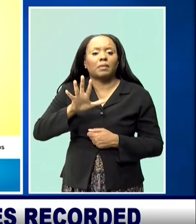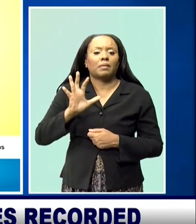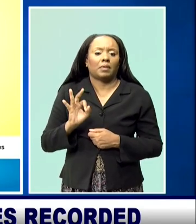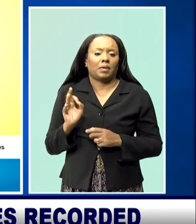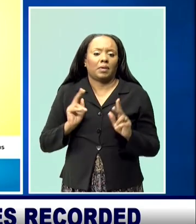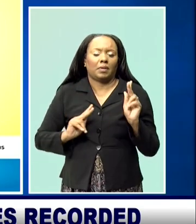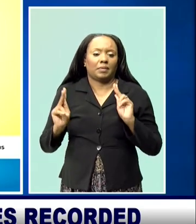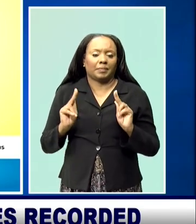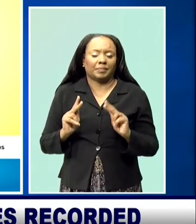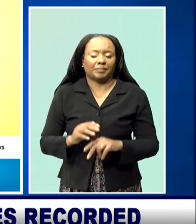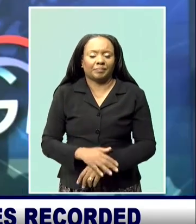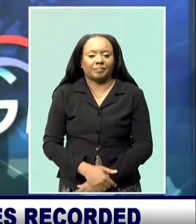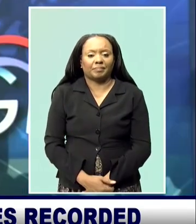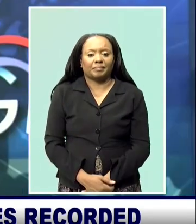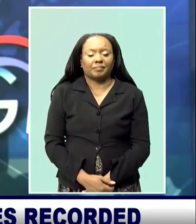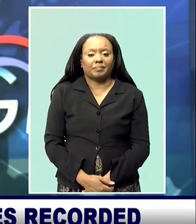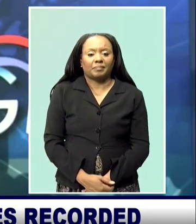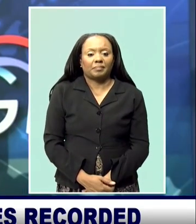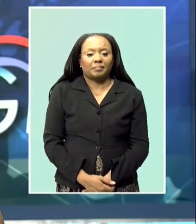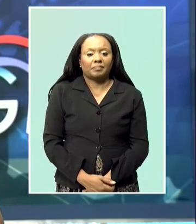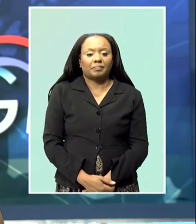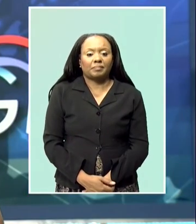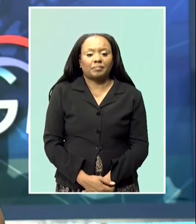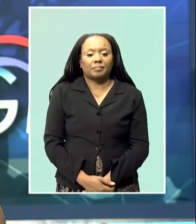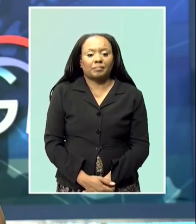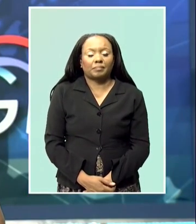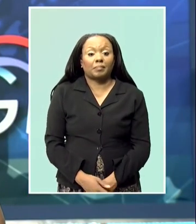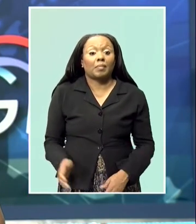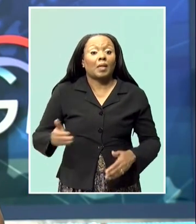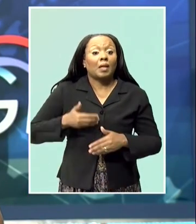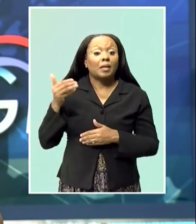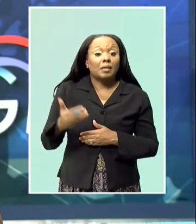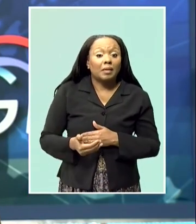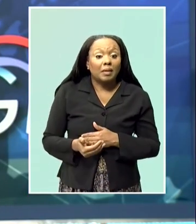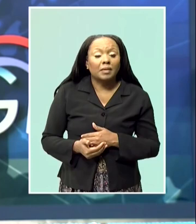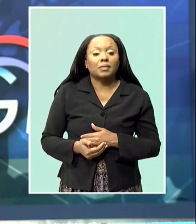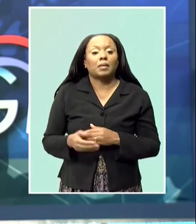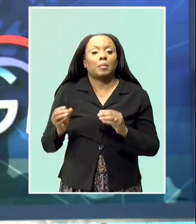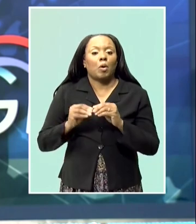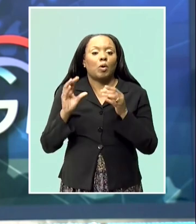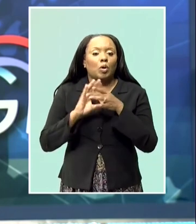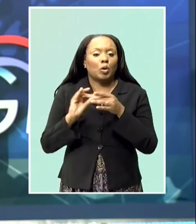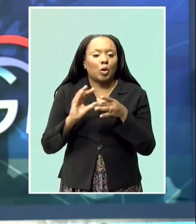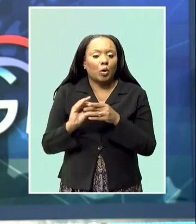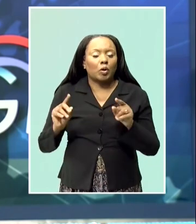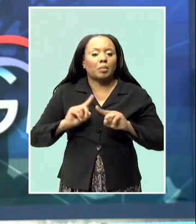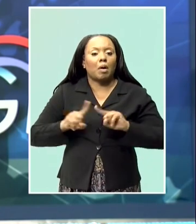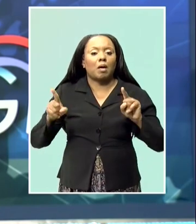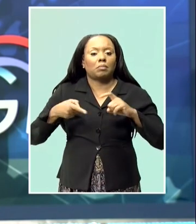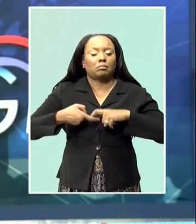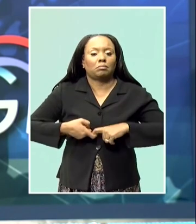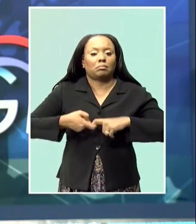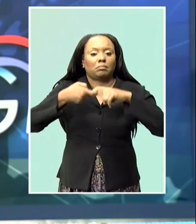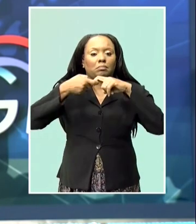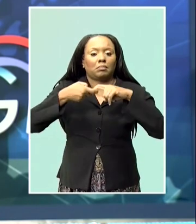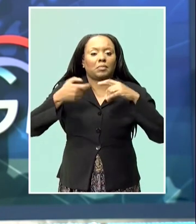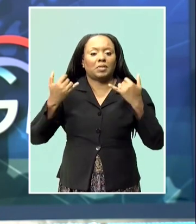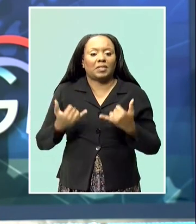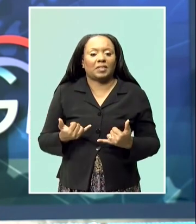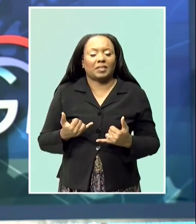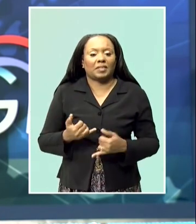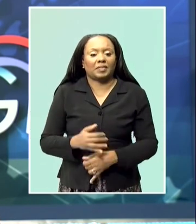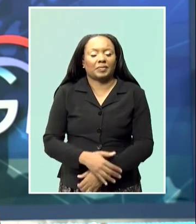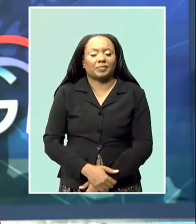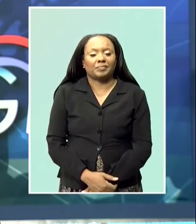-19-related deaths in Barbados. Coming up, the issue of energy takes center stage at an ongoing